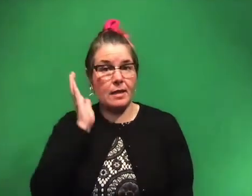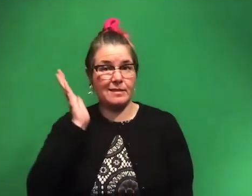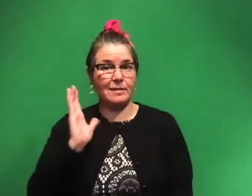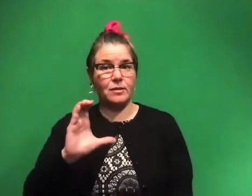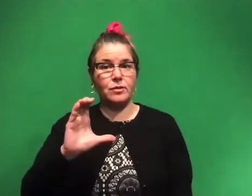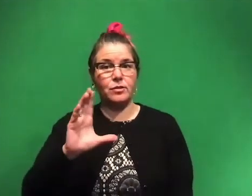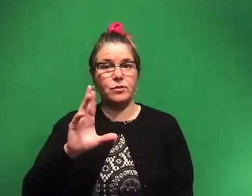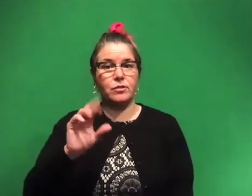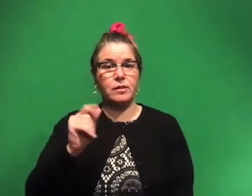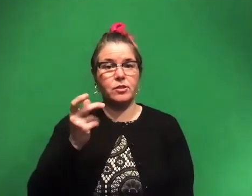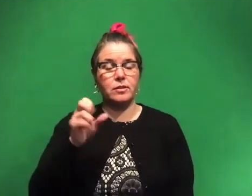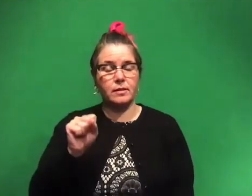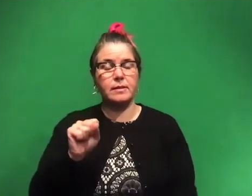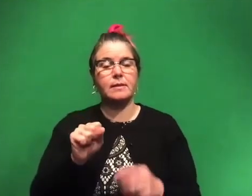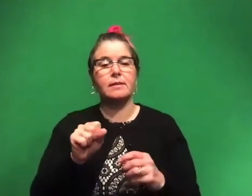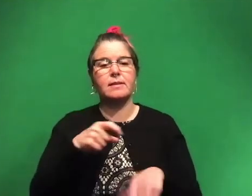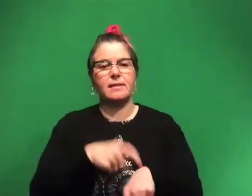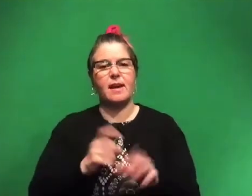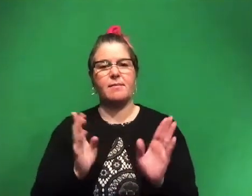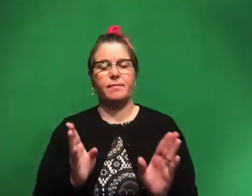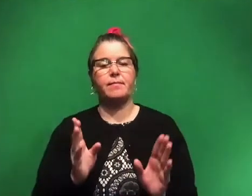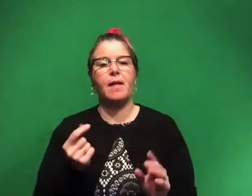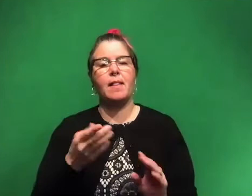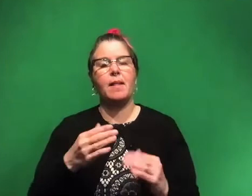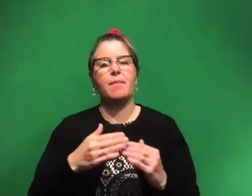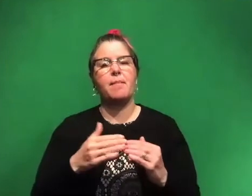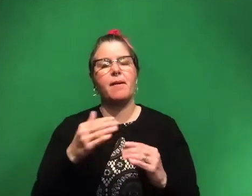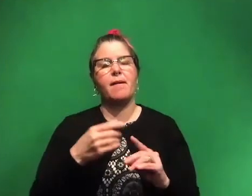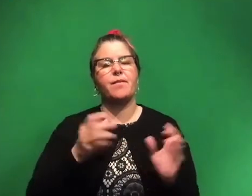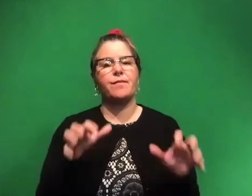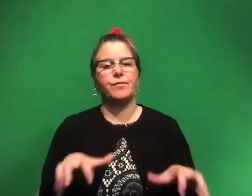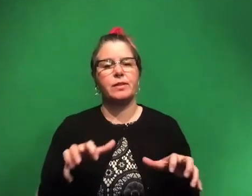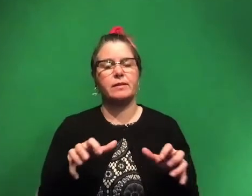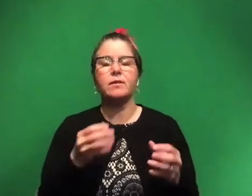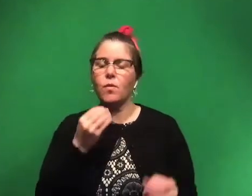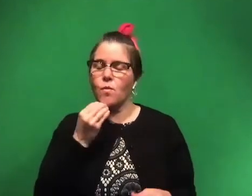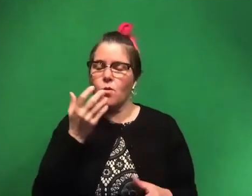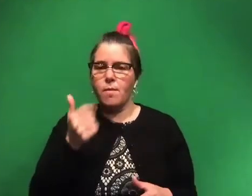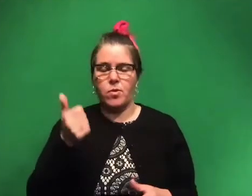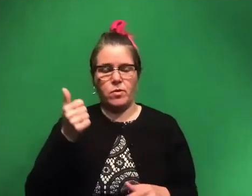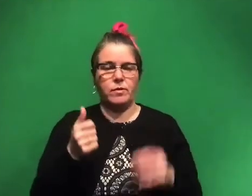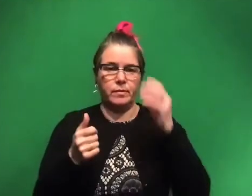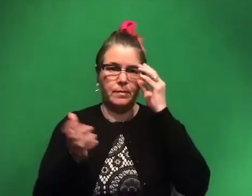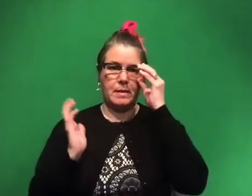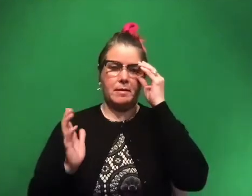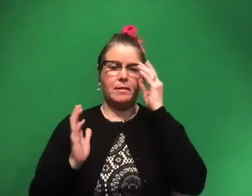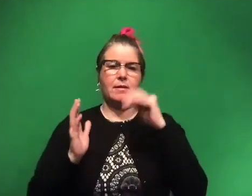was, uh, a little bit above freezing. So it was warmer, um, back then than it was today, that